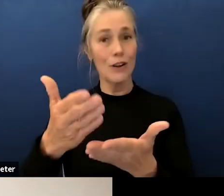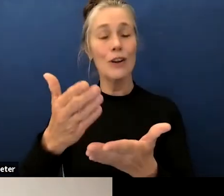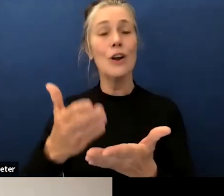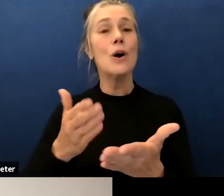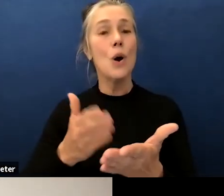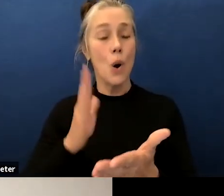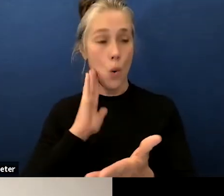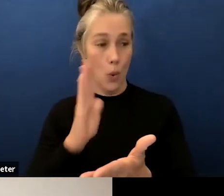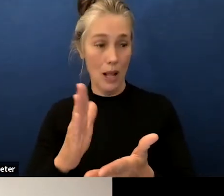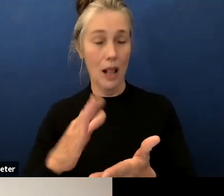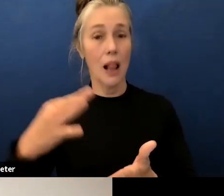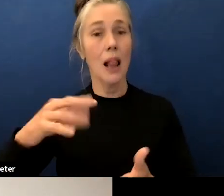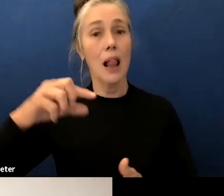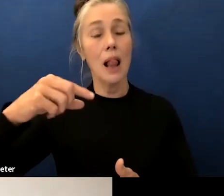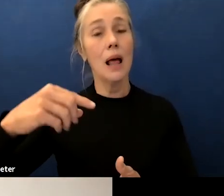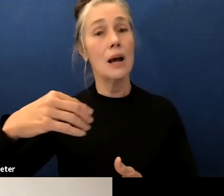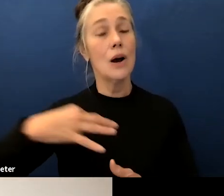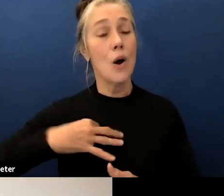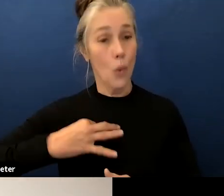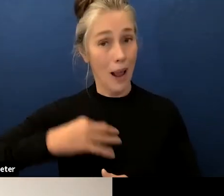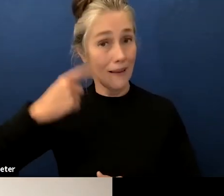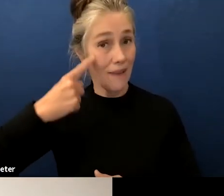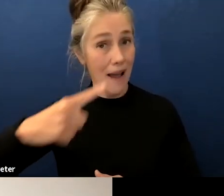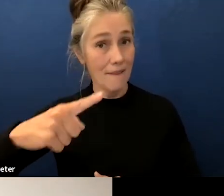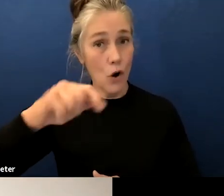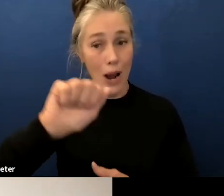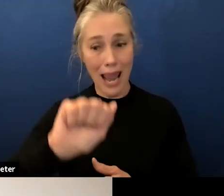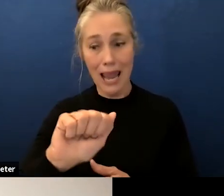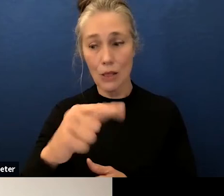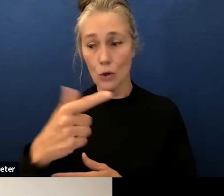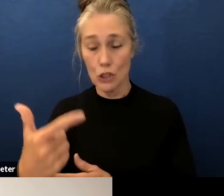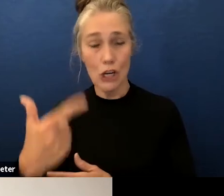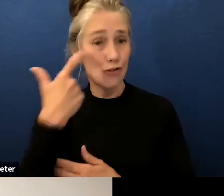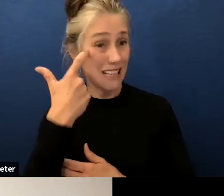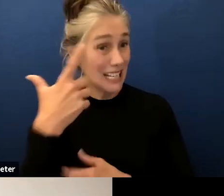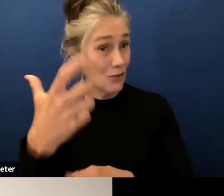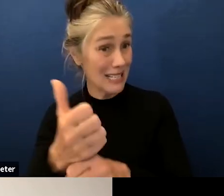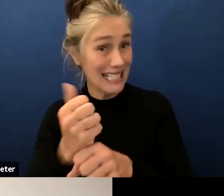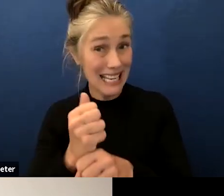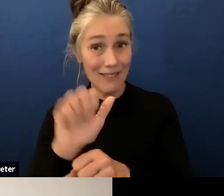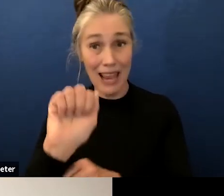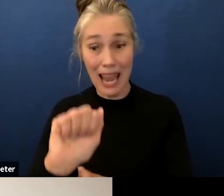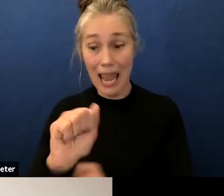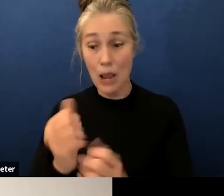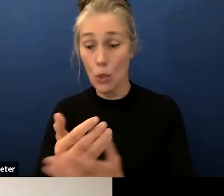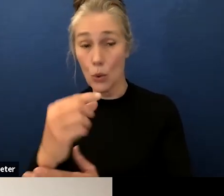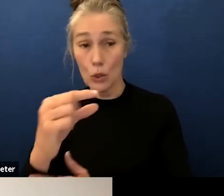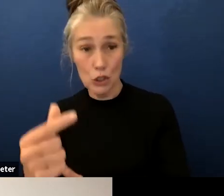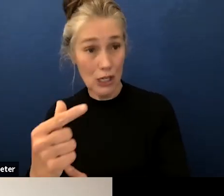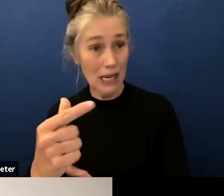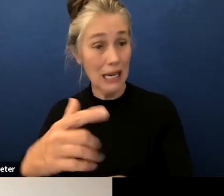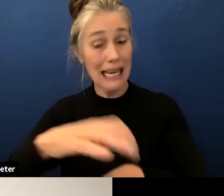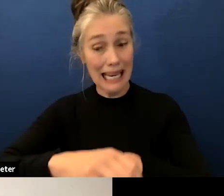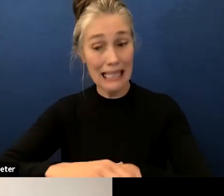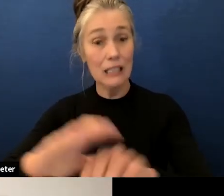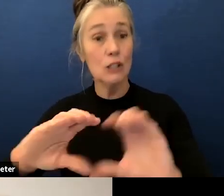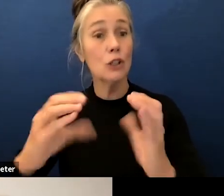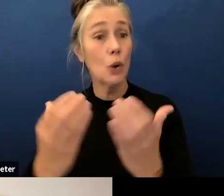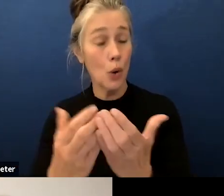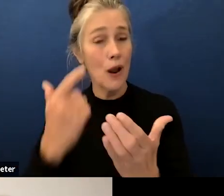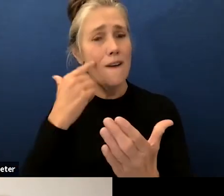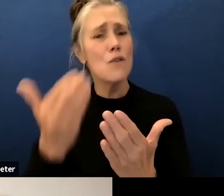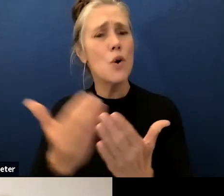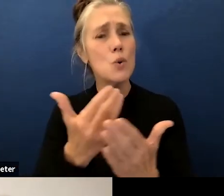and that we received we recently received a through g approval for the english courses that are emergent multilingual